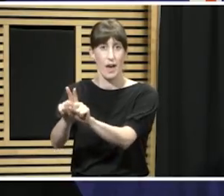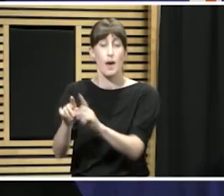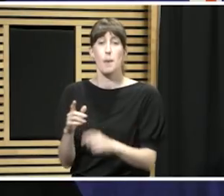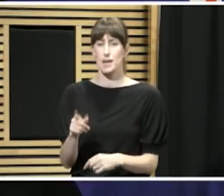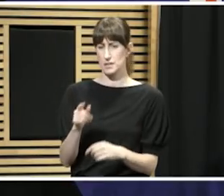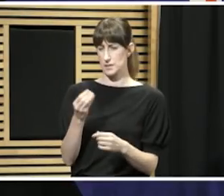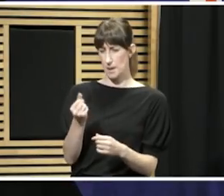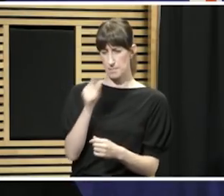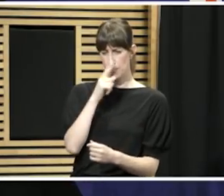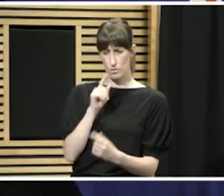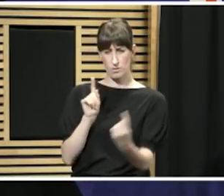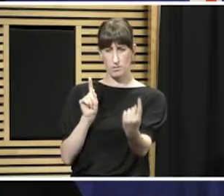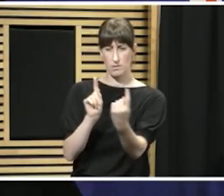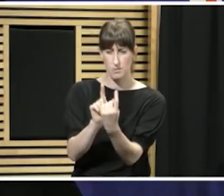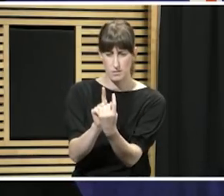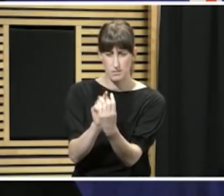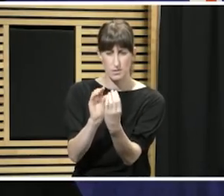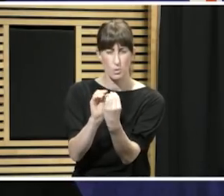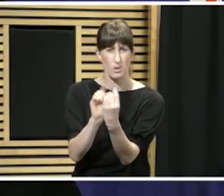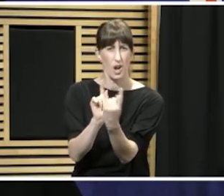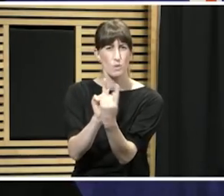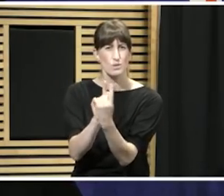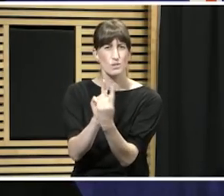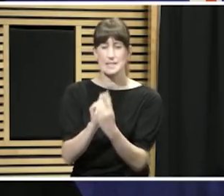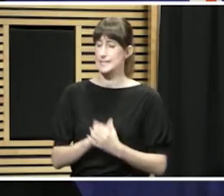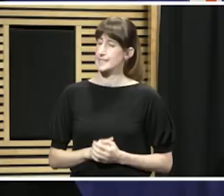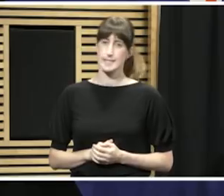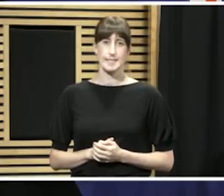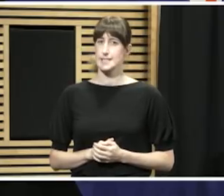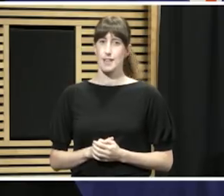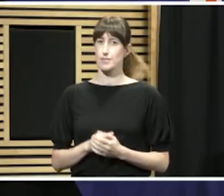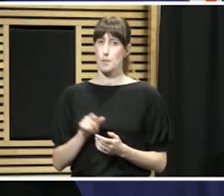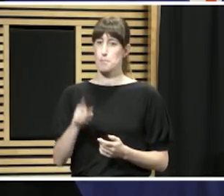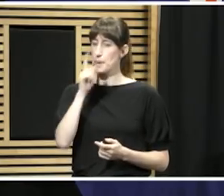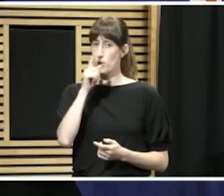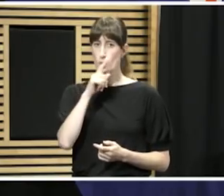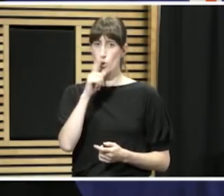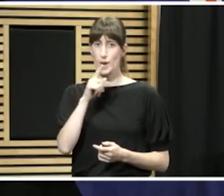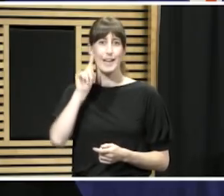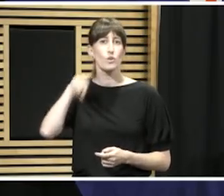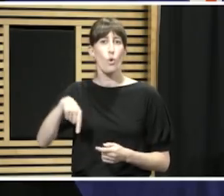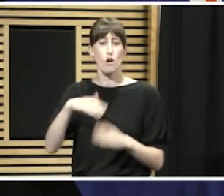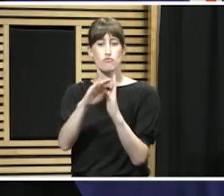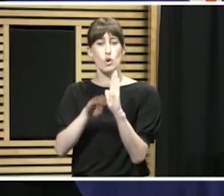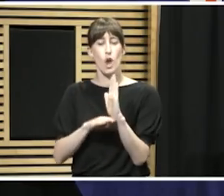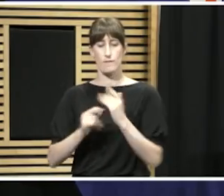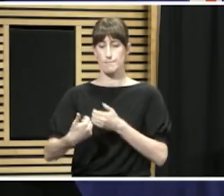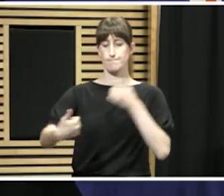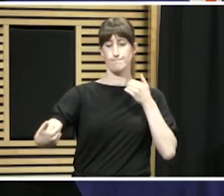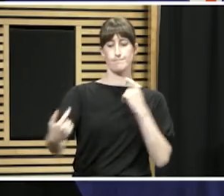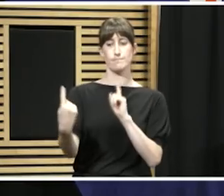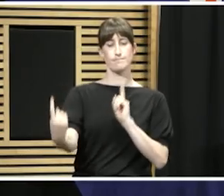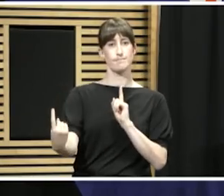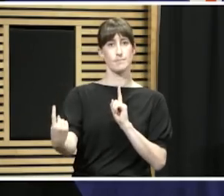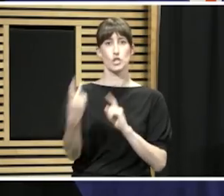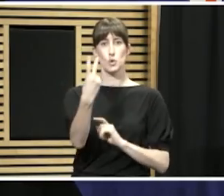and the social distancing was not being adhered to. I think that's something we really need to consider. And I'll take